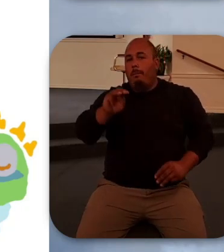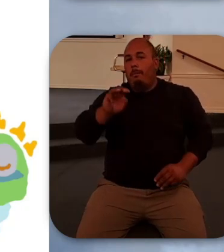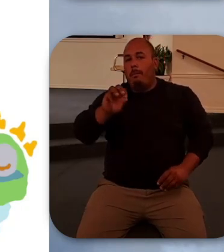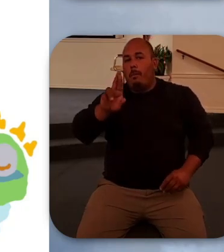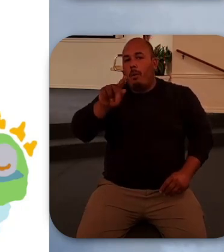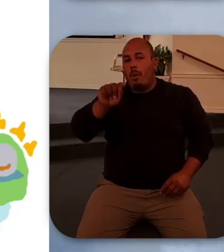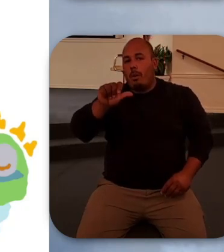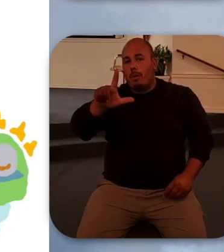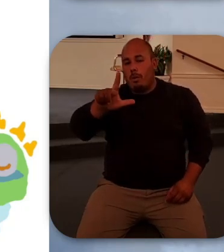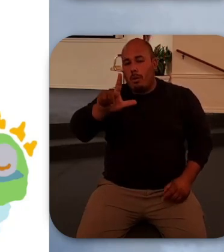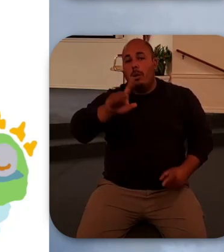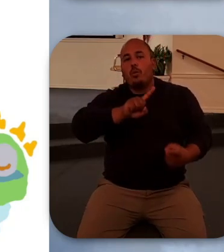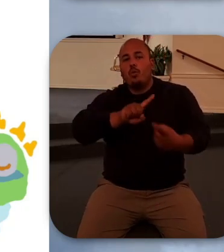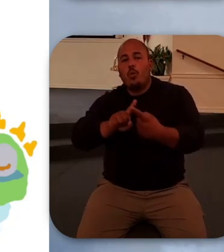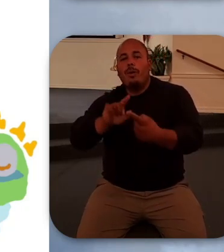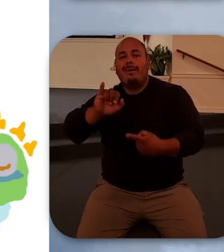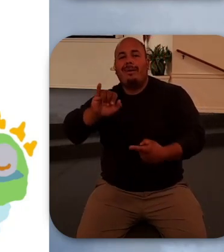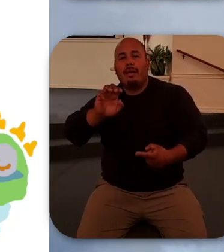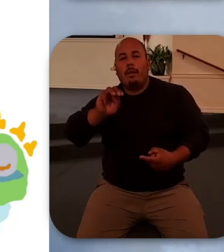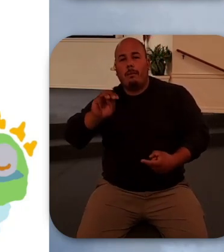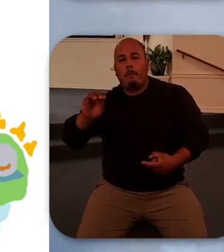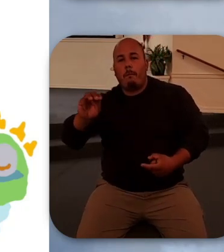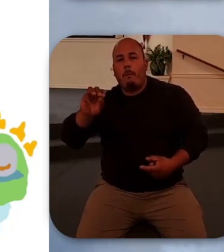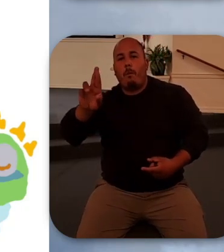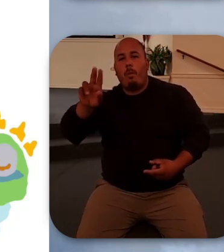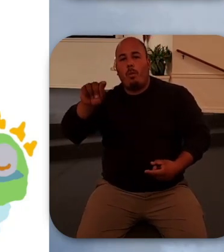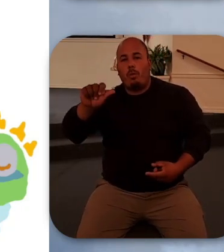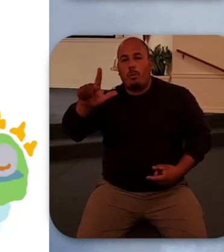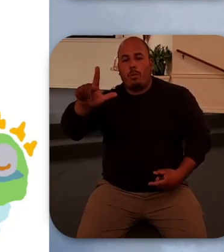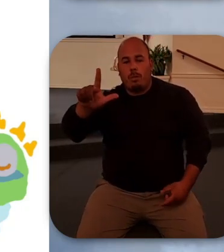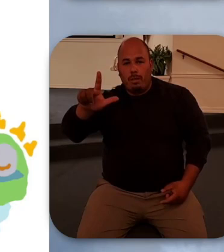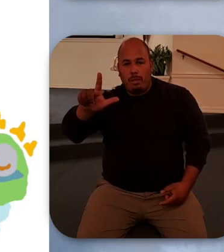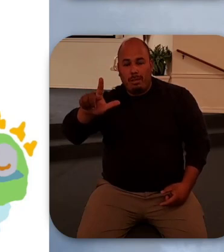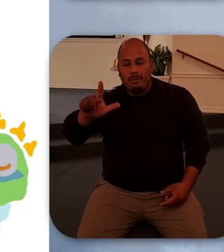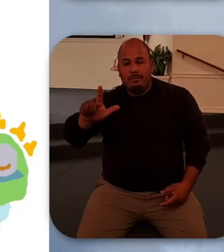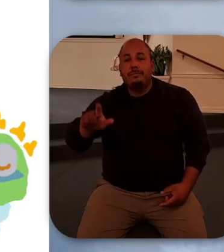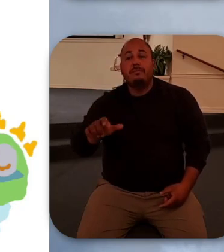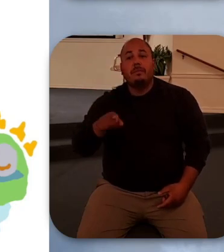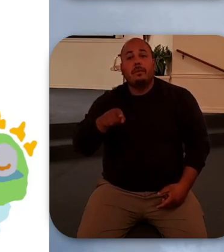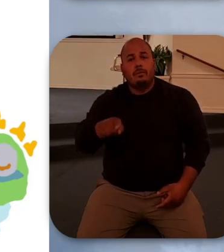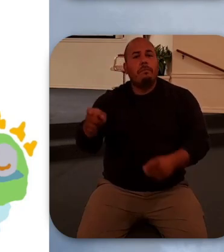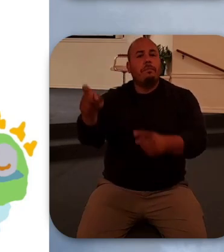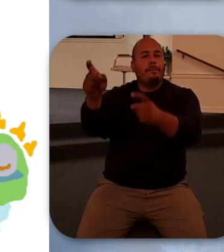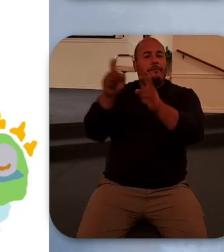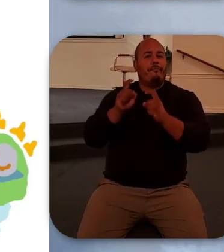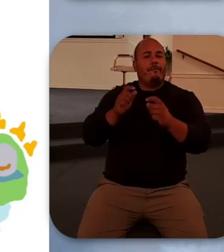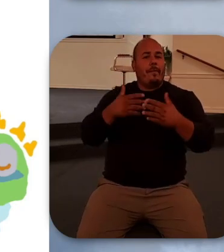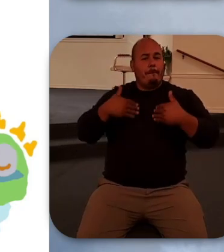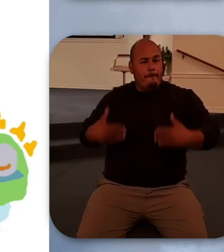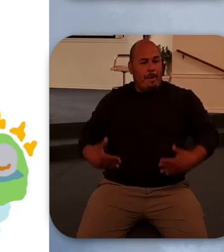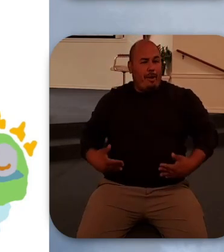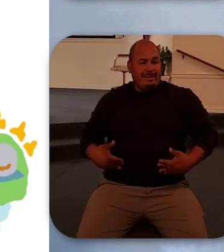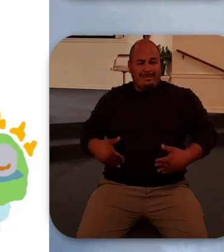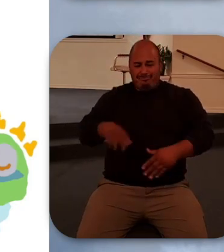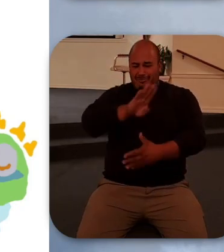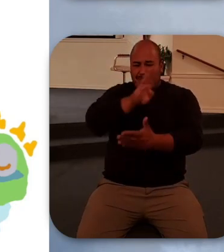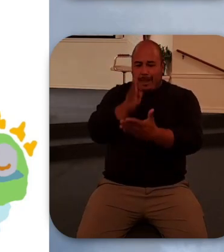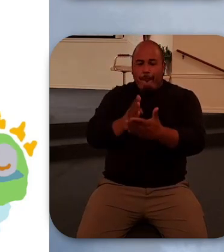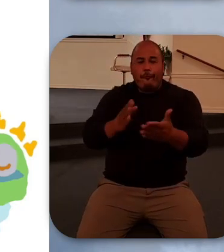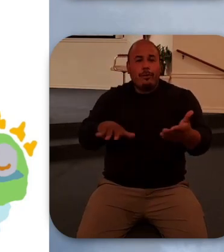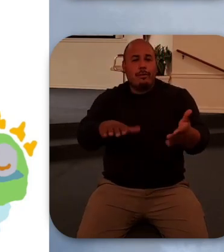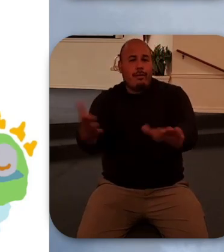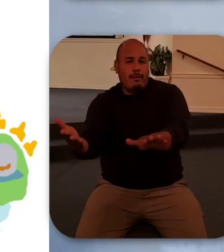bodies in an instant that can never die and at that moment the saying written in scripture will come true